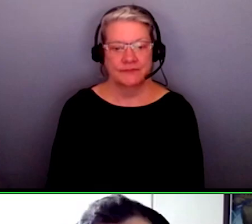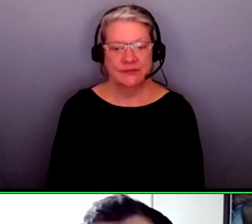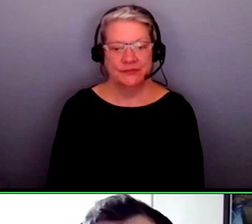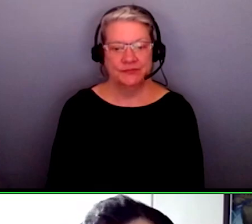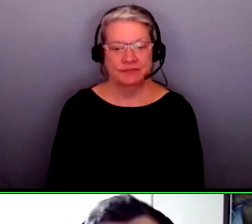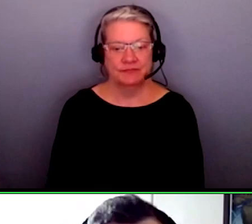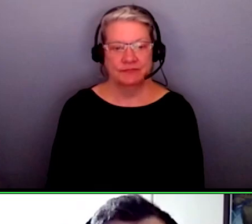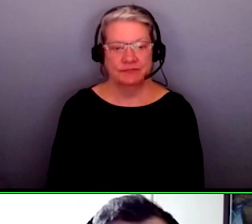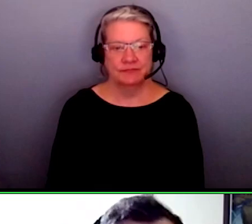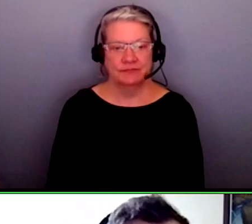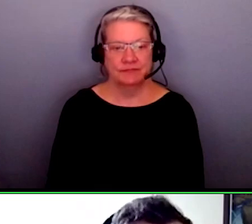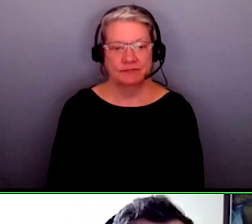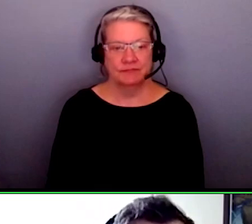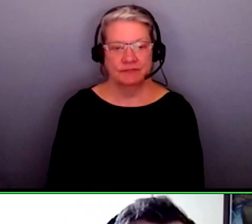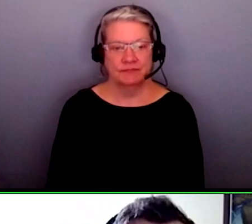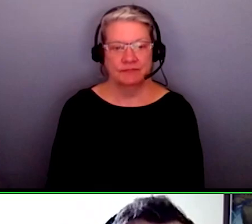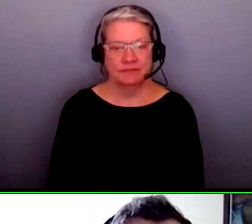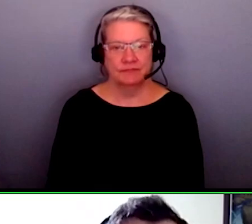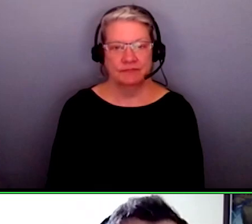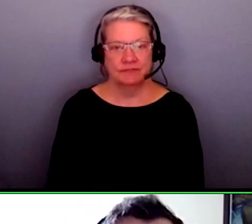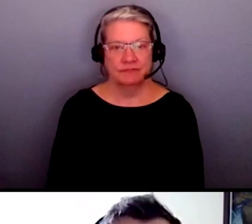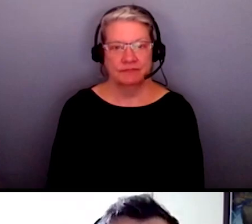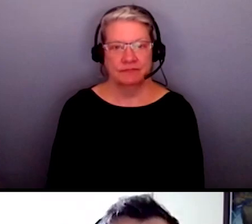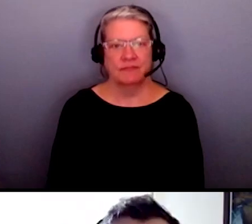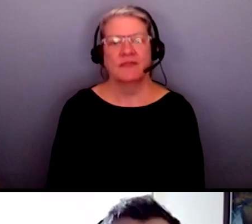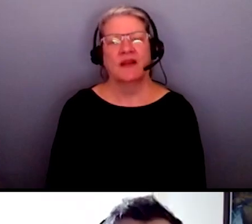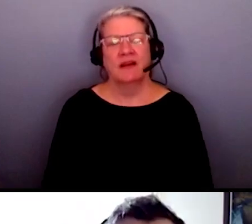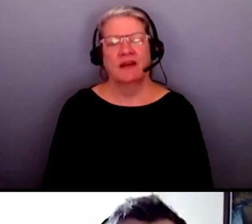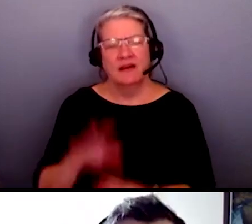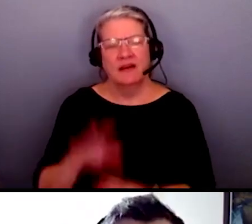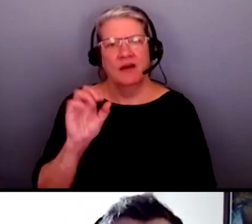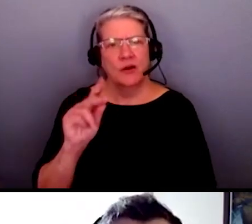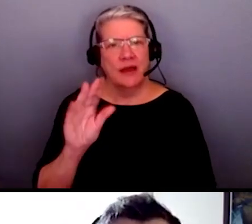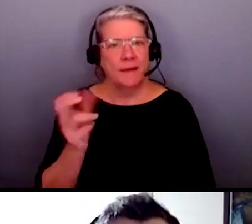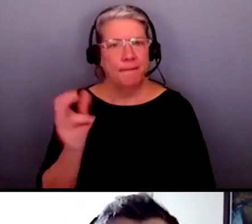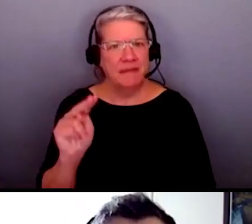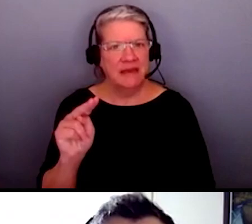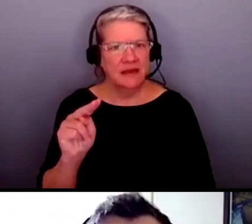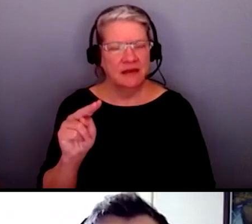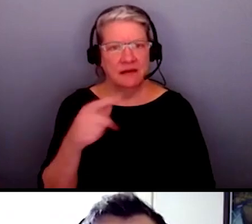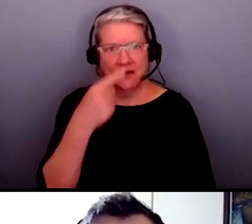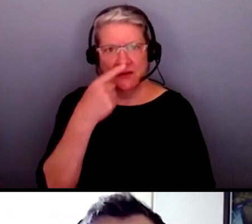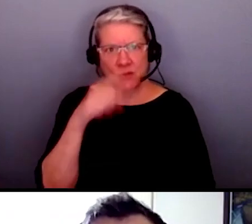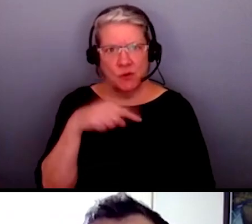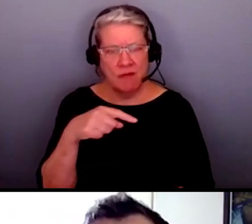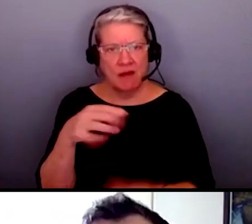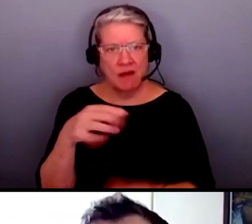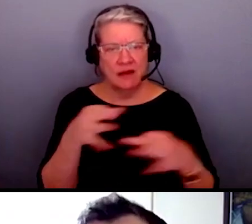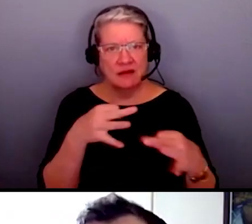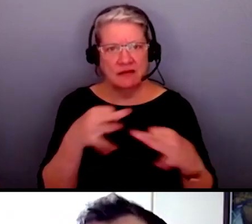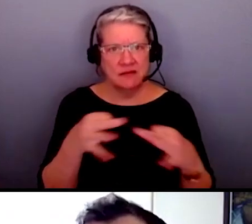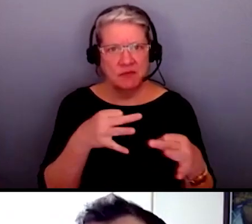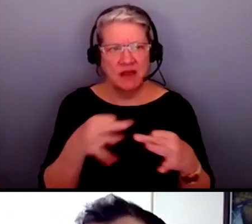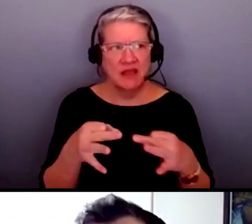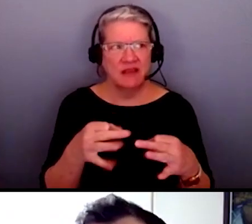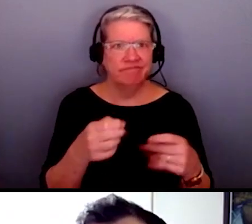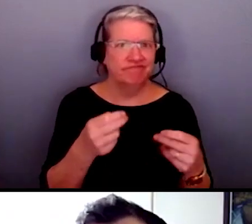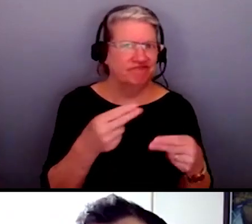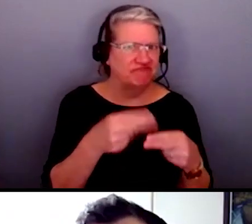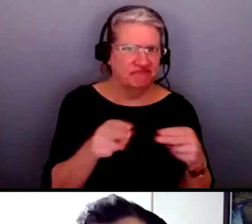can you just do a quick explanation too of how